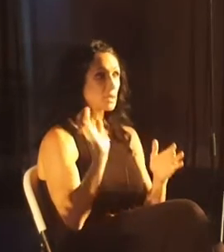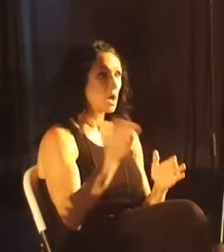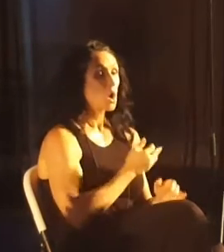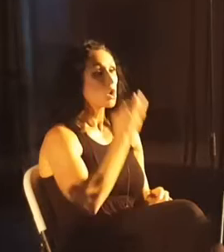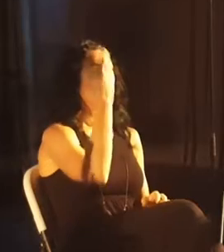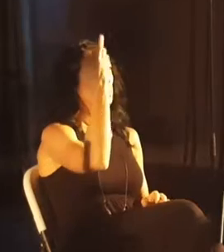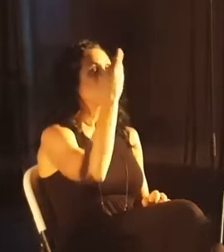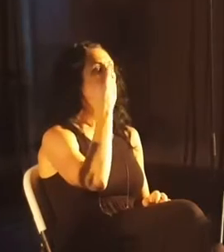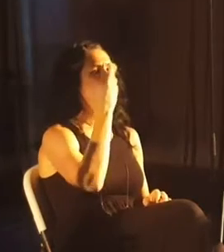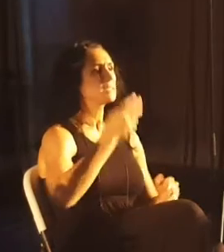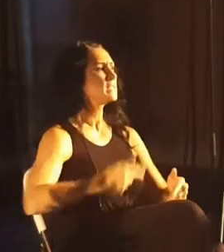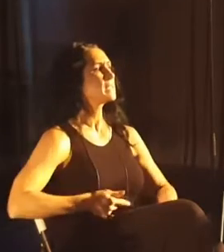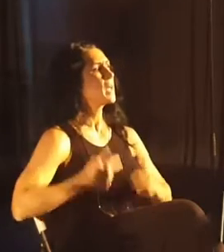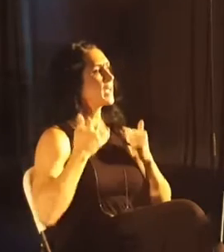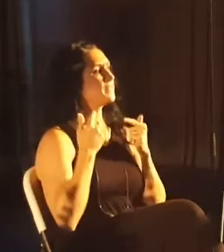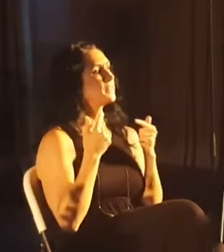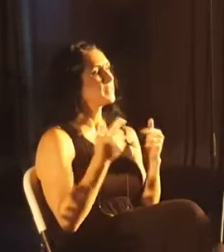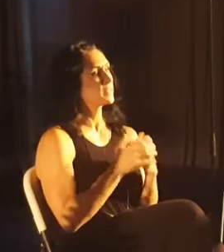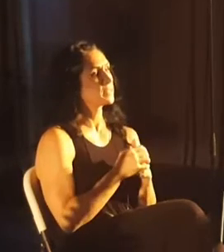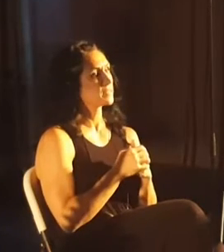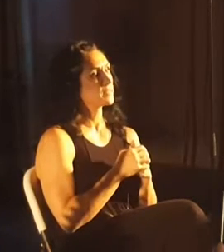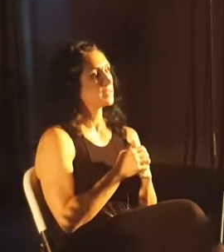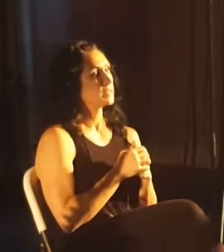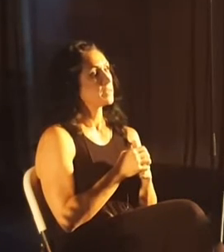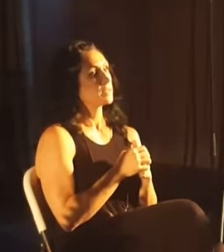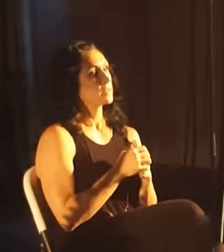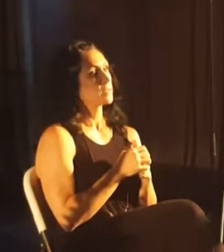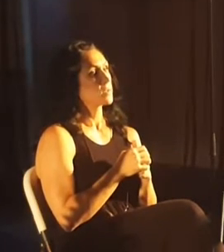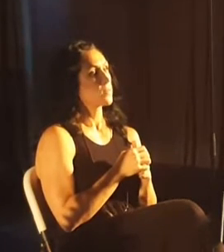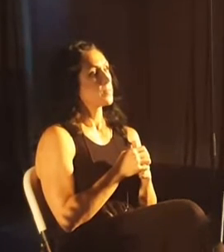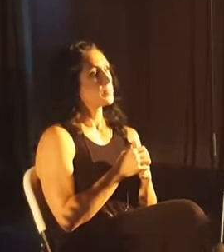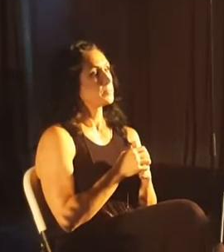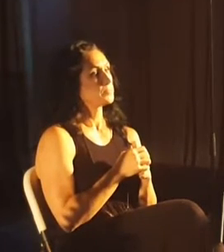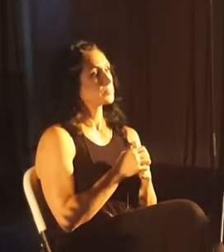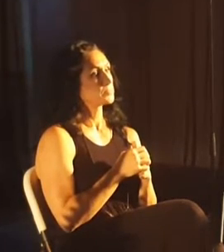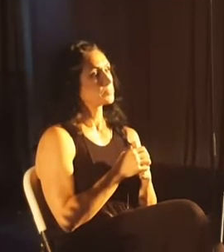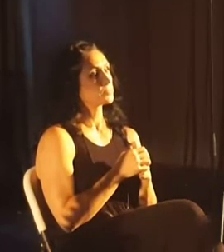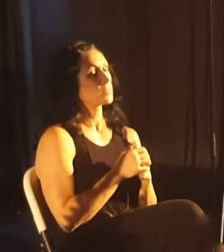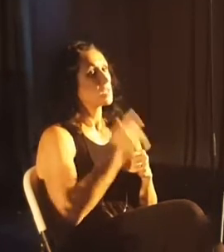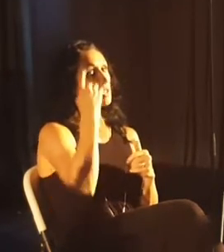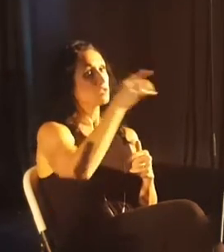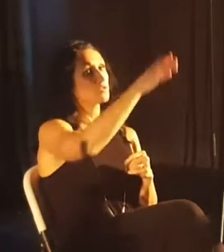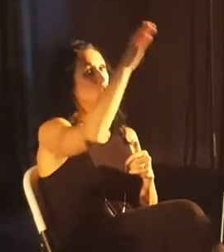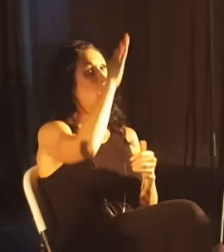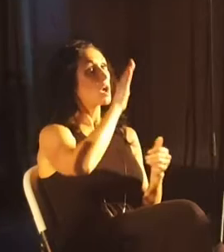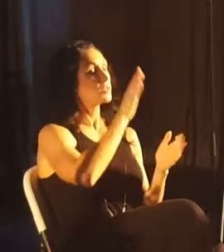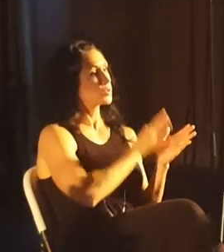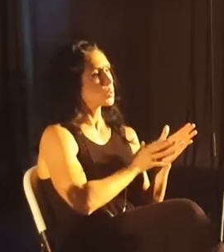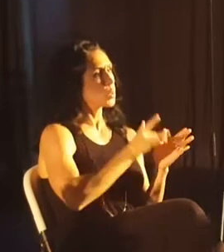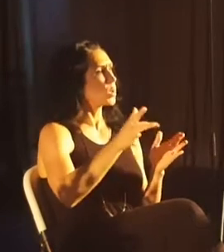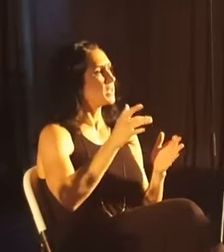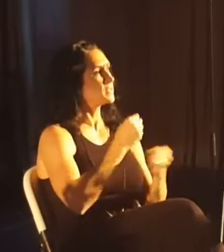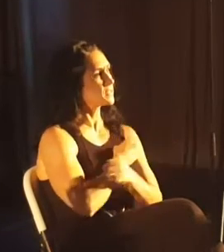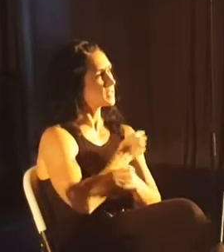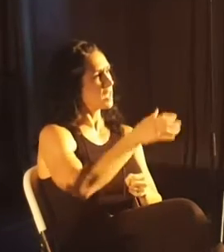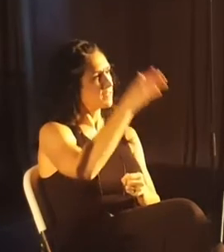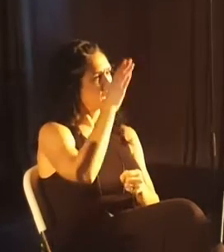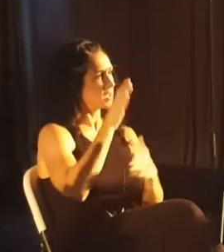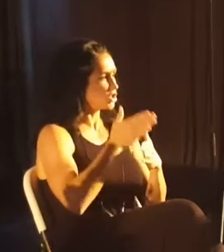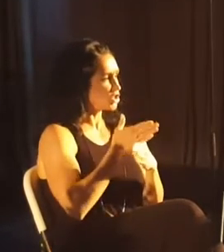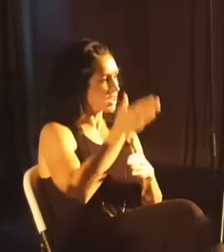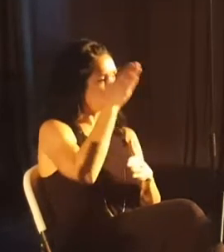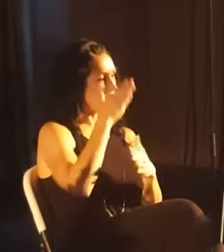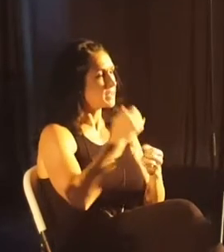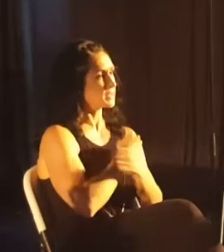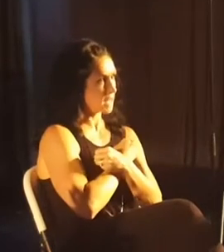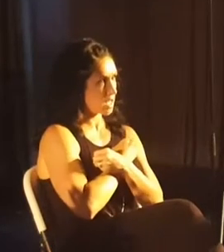purpose in life, our purpose in life is for God's glory. It's to love God. It's to share God's